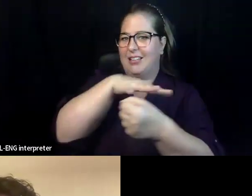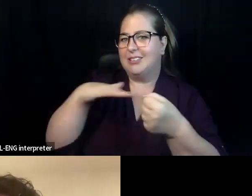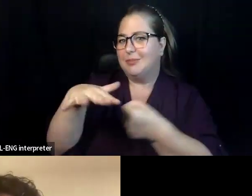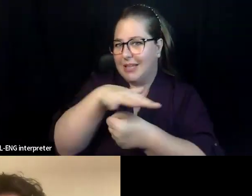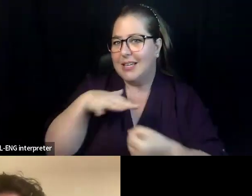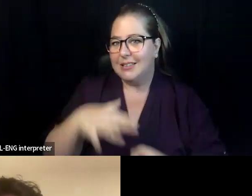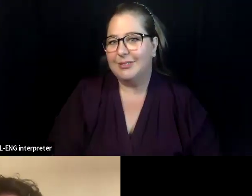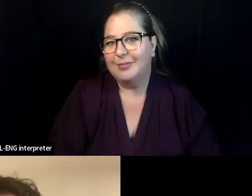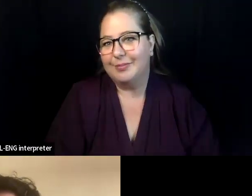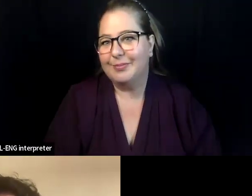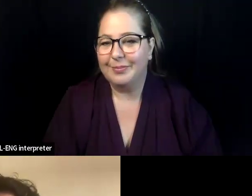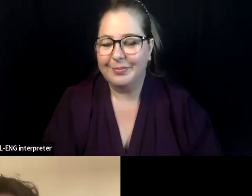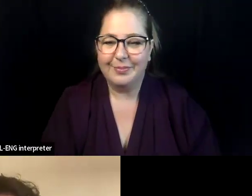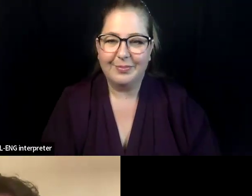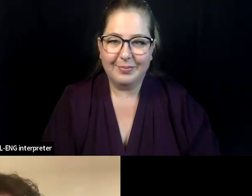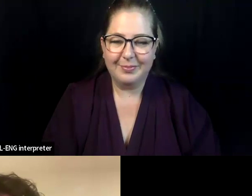Thanks for your question.